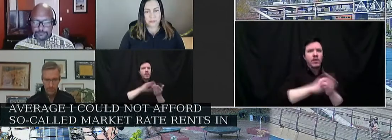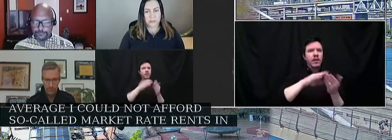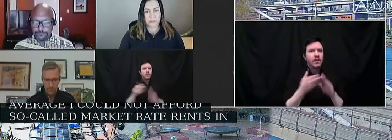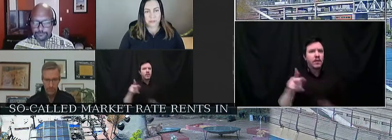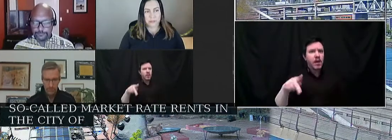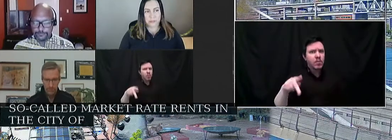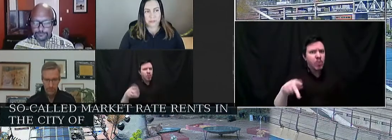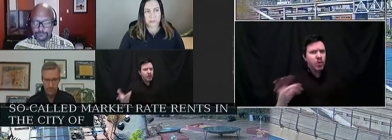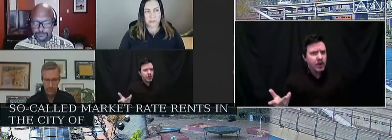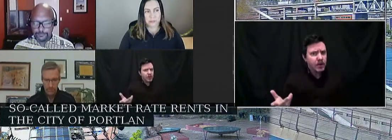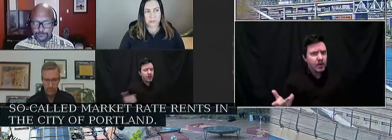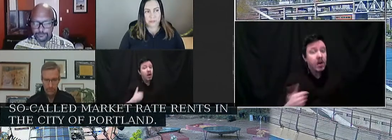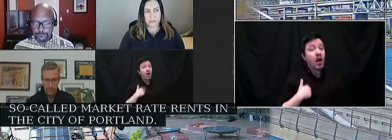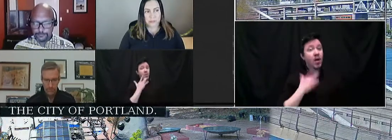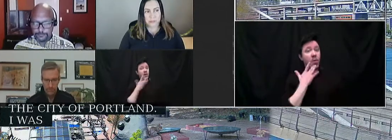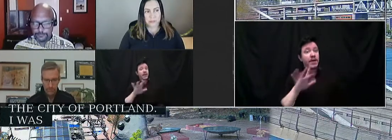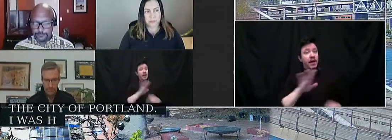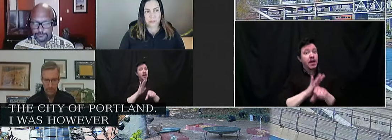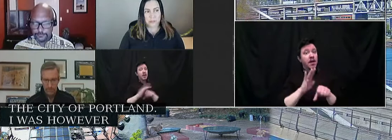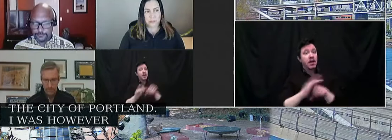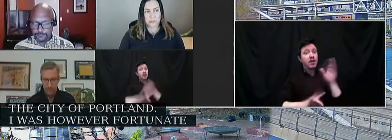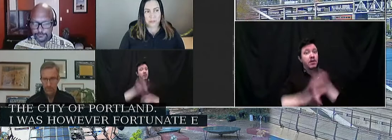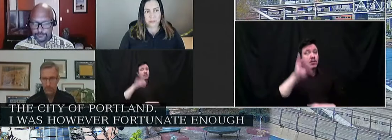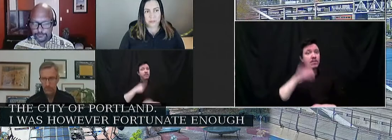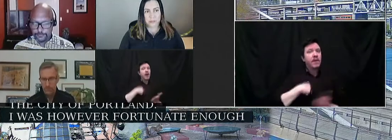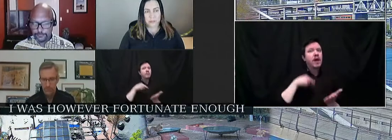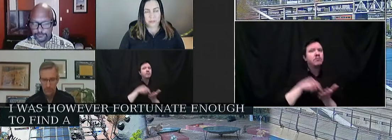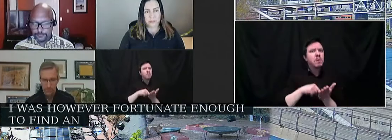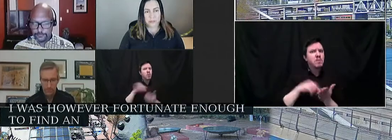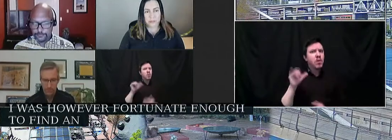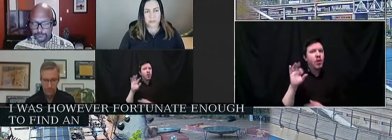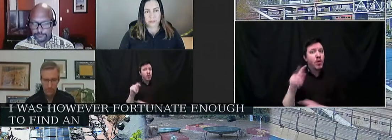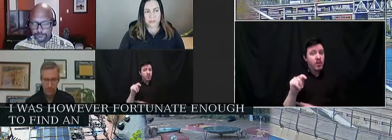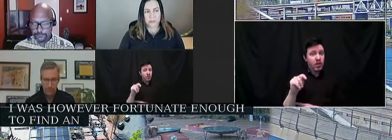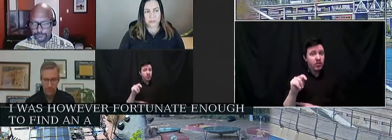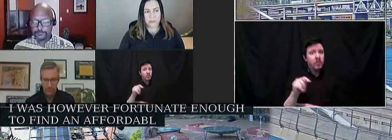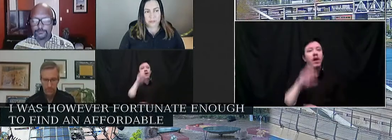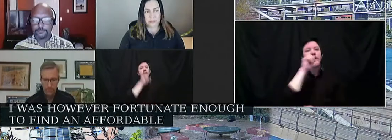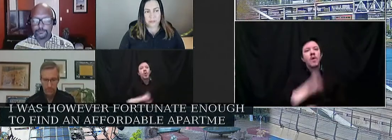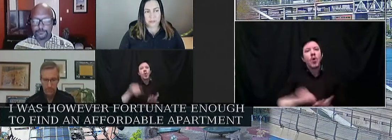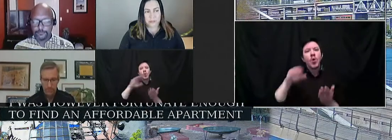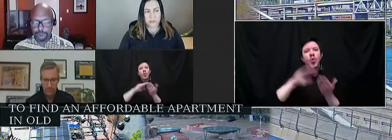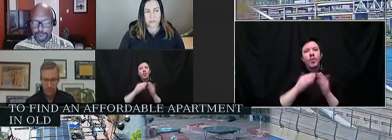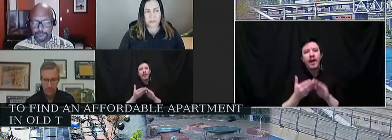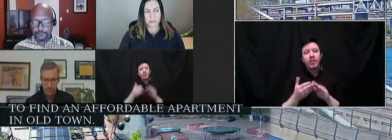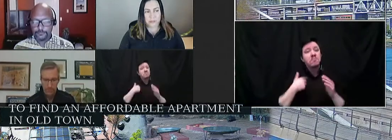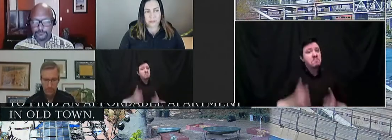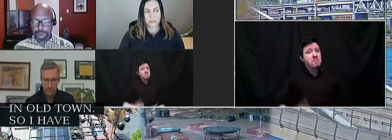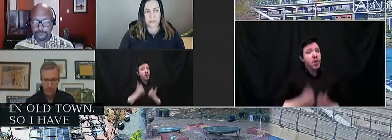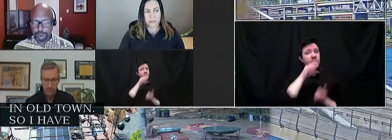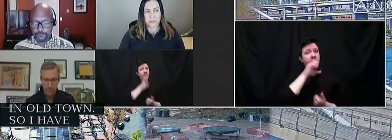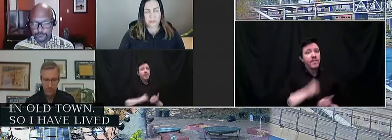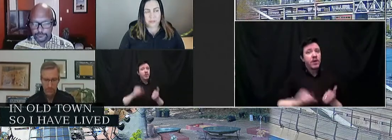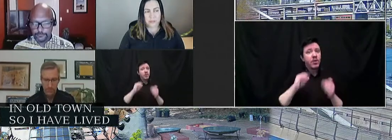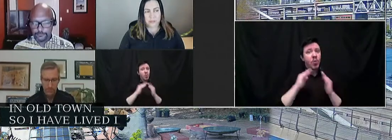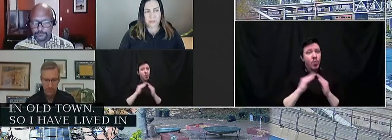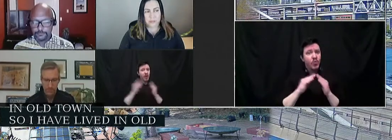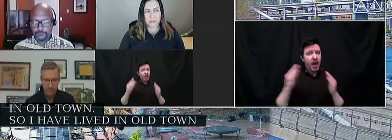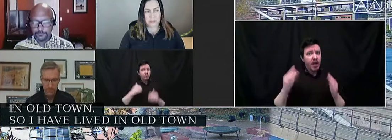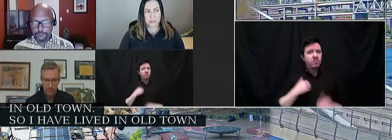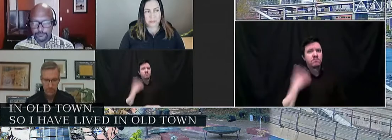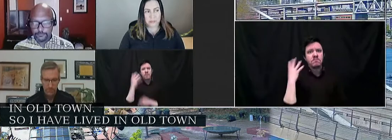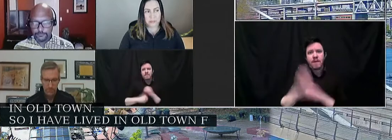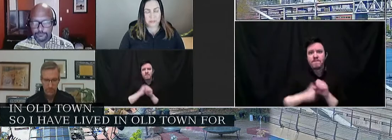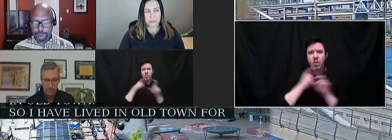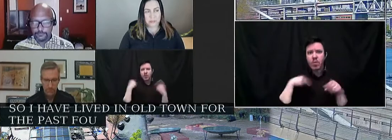I was, however, fortunate enough to find an affordable apartment in Old Town. So I've lived in Old Town for the past four years.